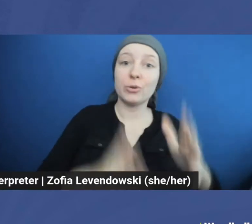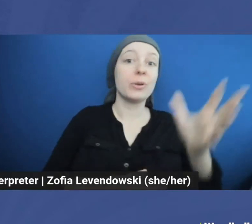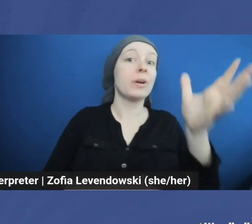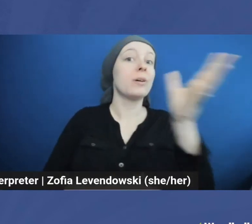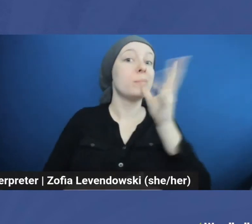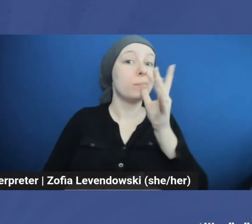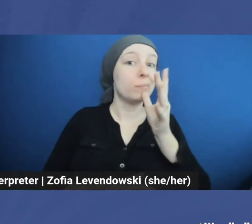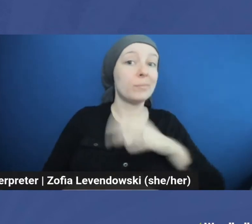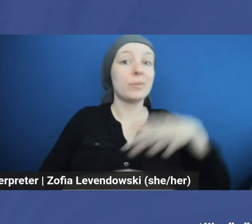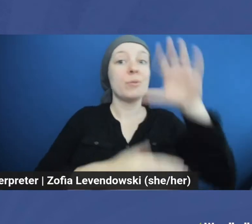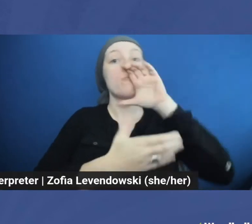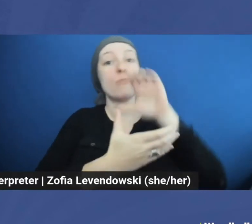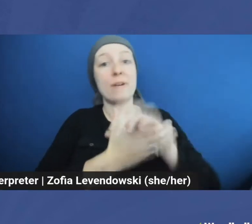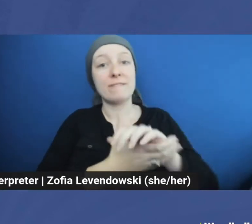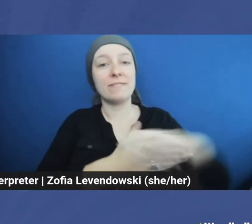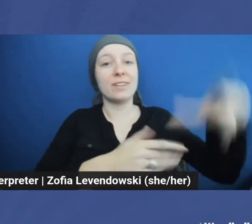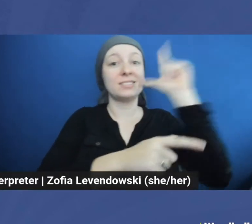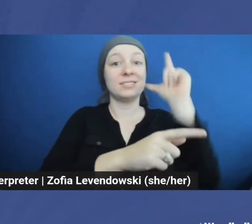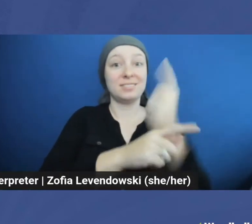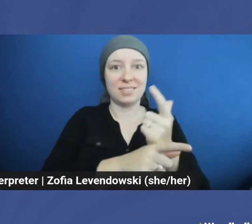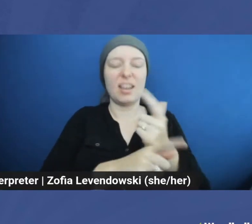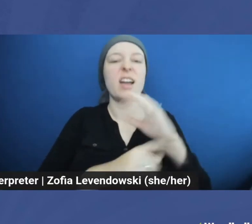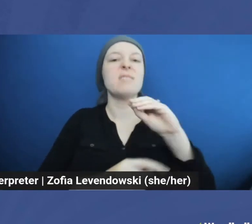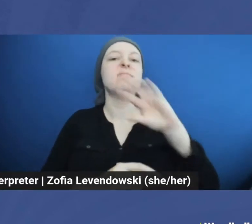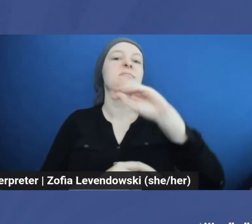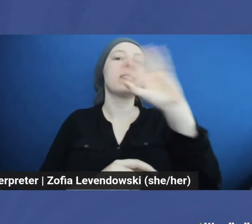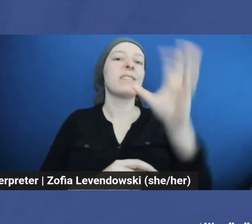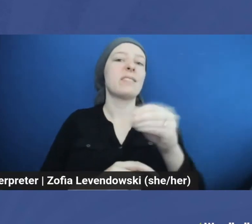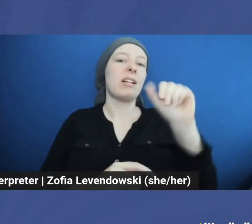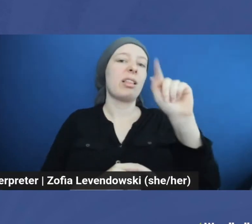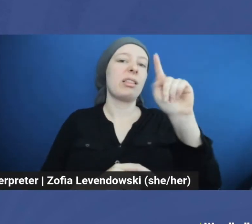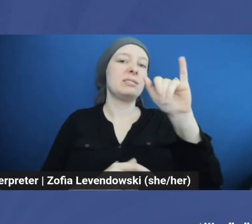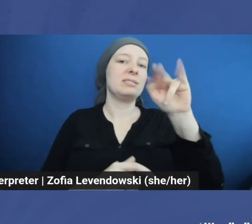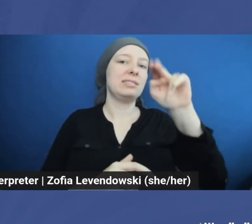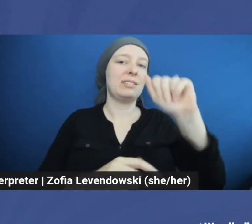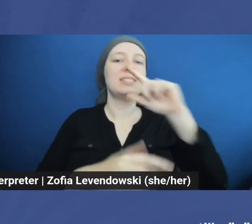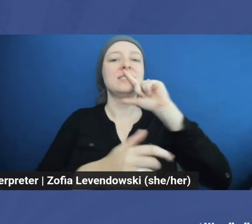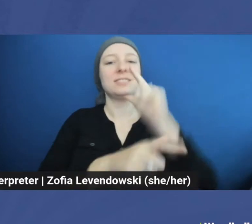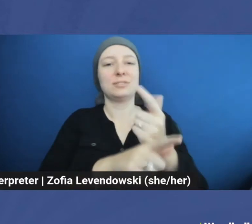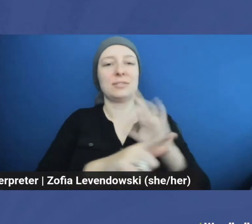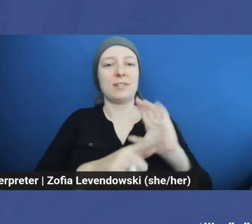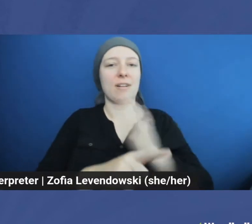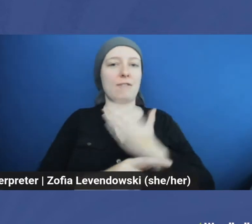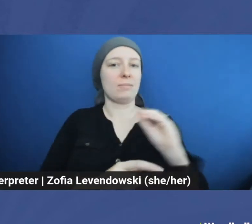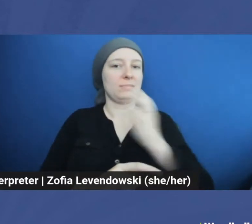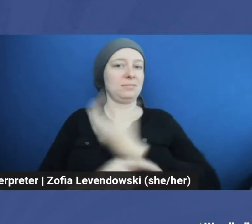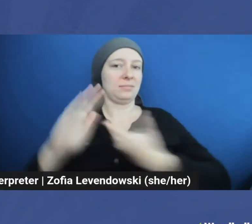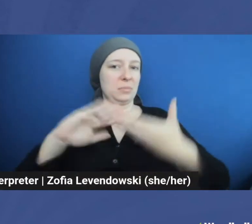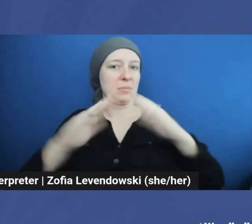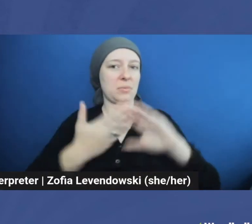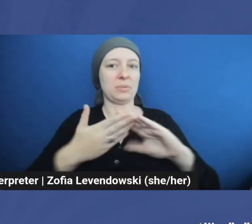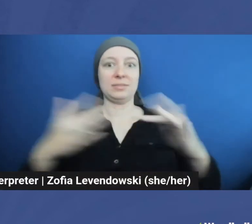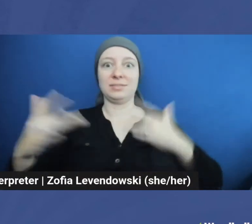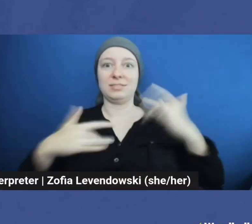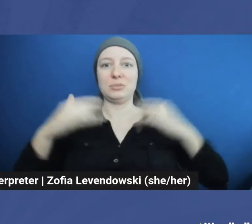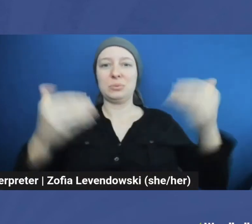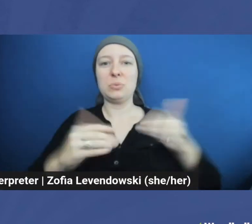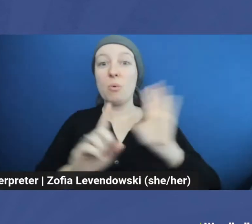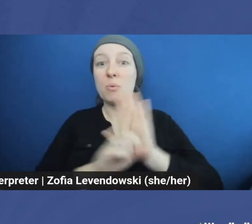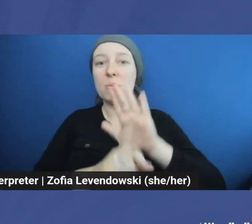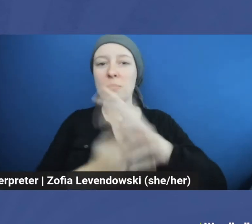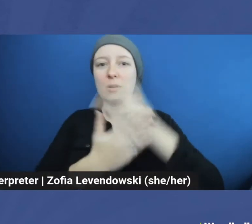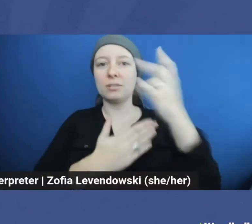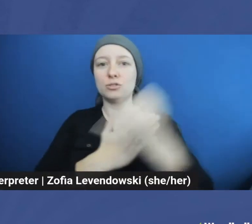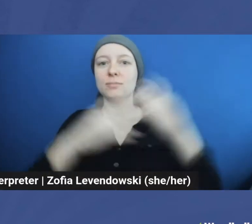and most importantly, an Afro-Latina trans sister of our community. We're excited to introduce her project, the Safe New